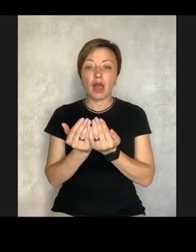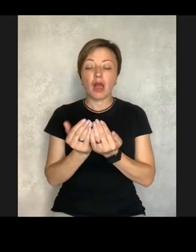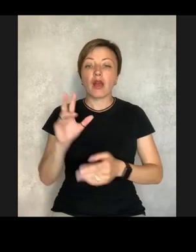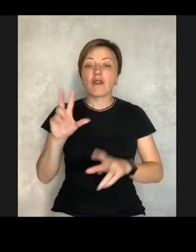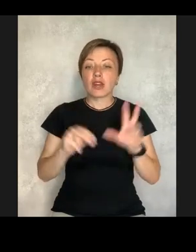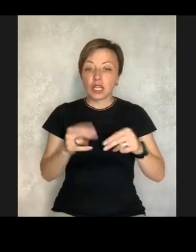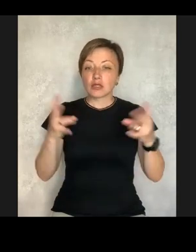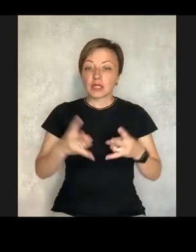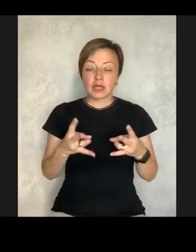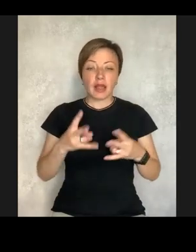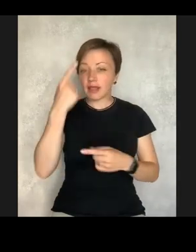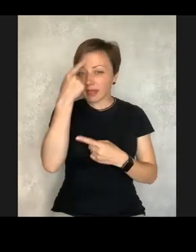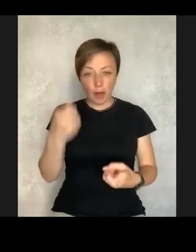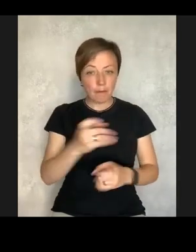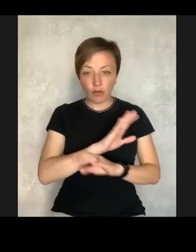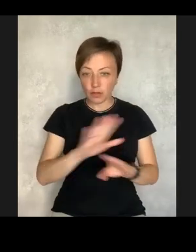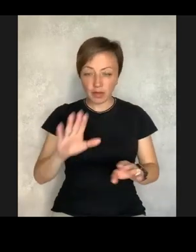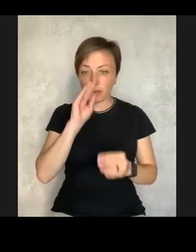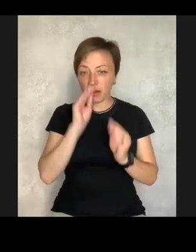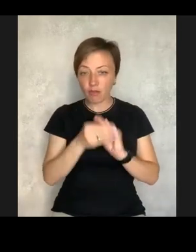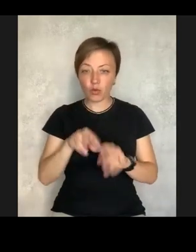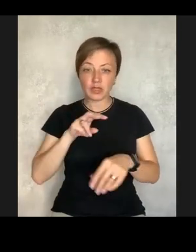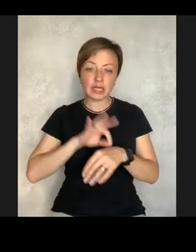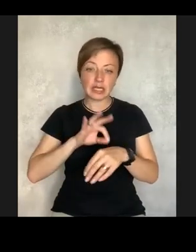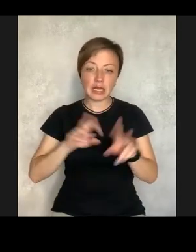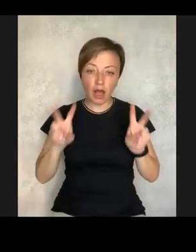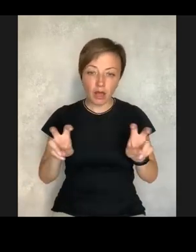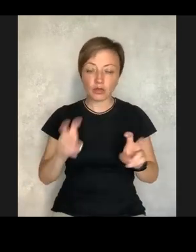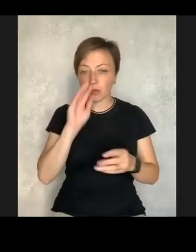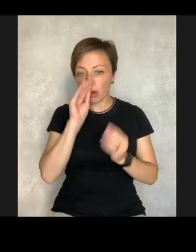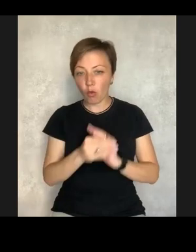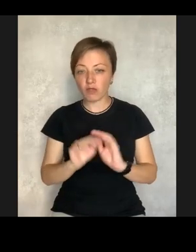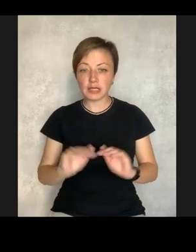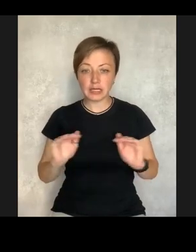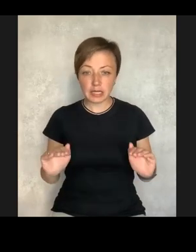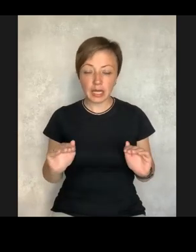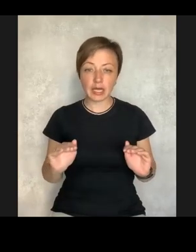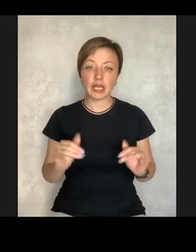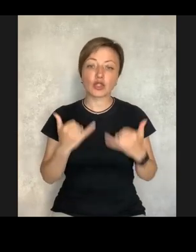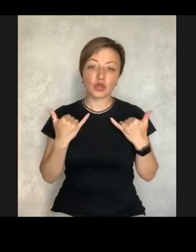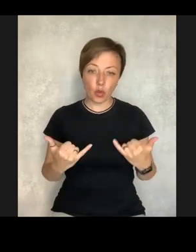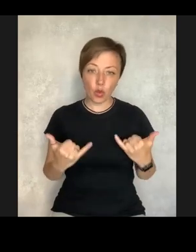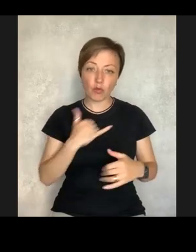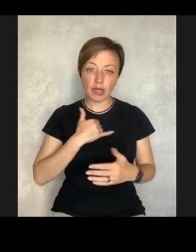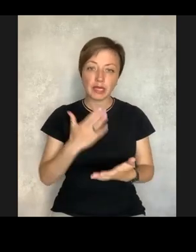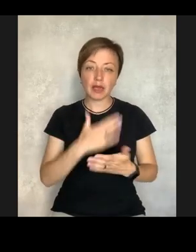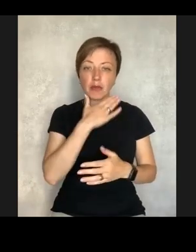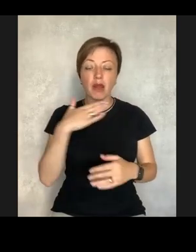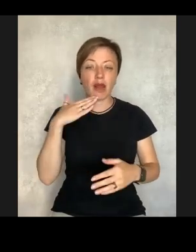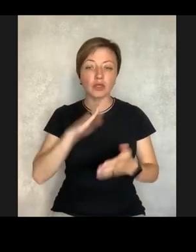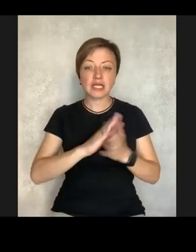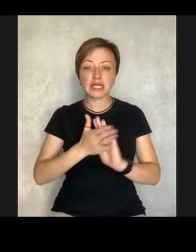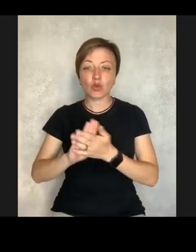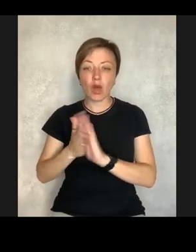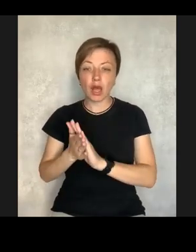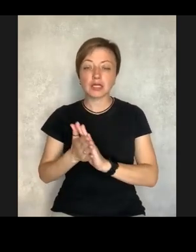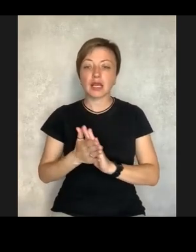autism, they think it's proper to hide the diagnosis of their children or to hide their